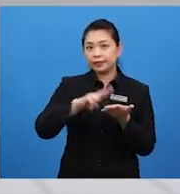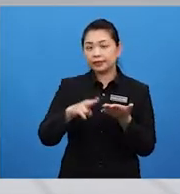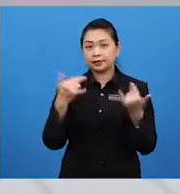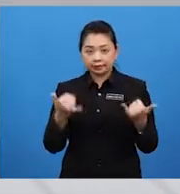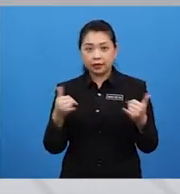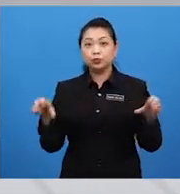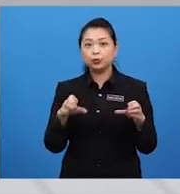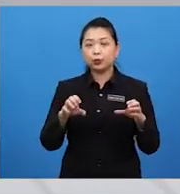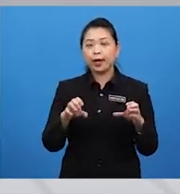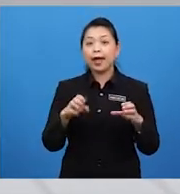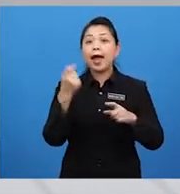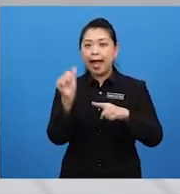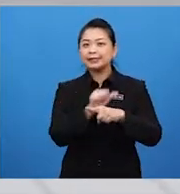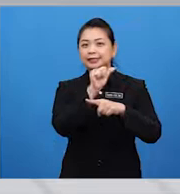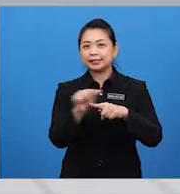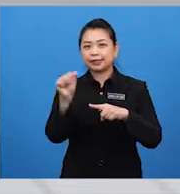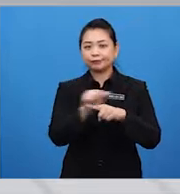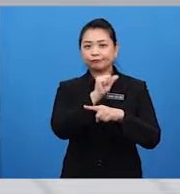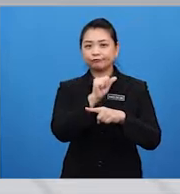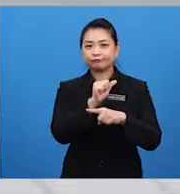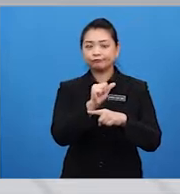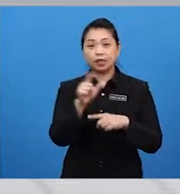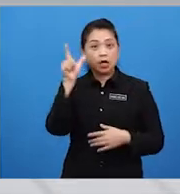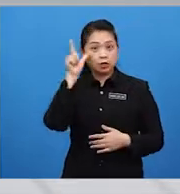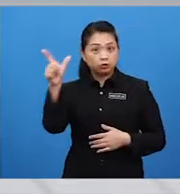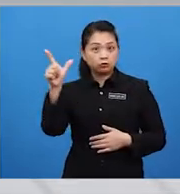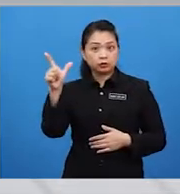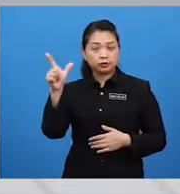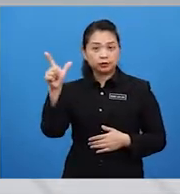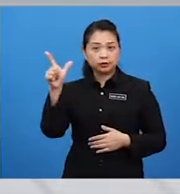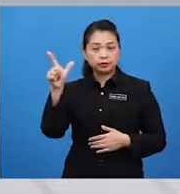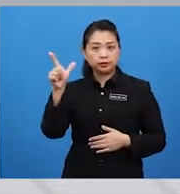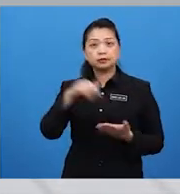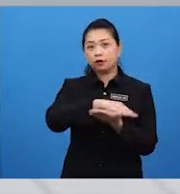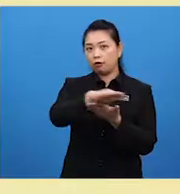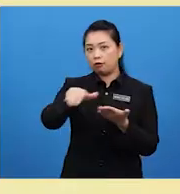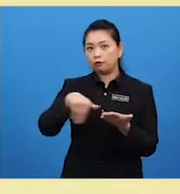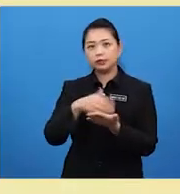this exercise. Look at all these activities.